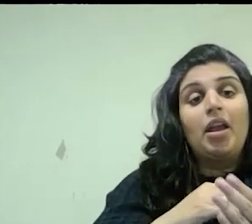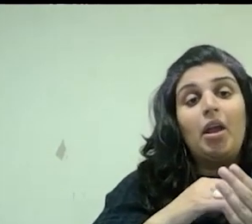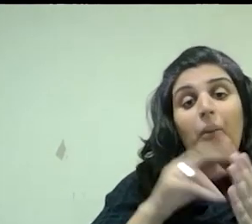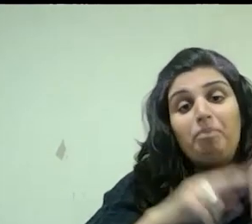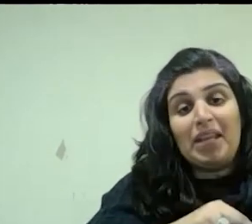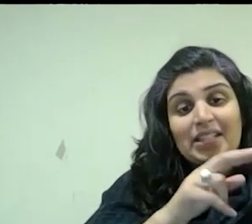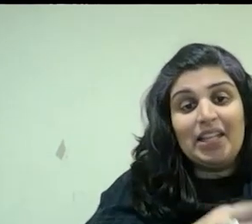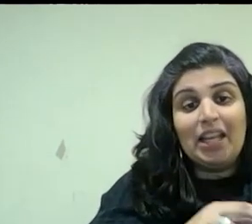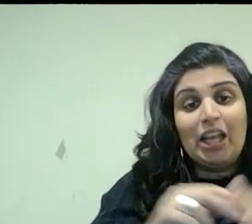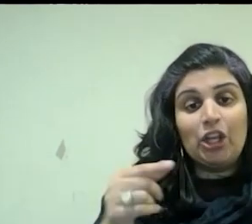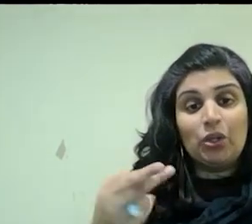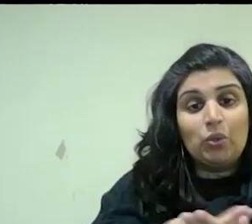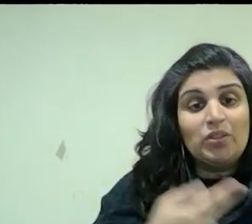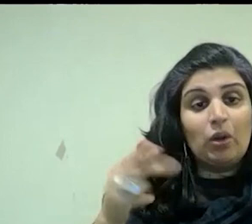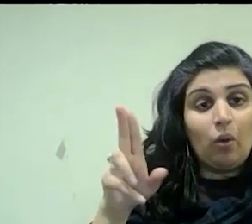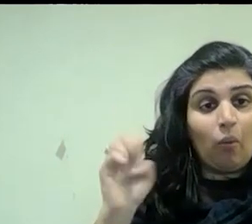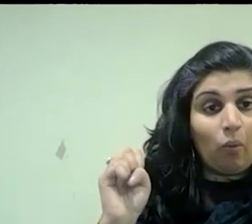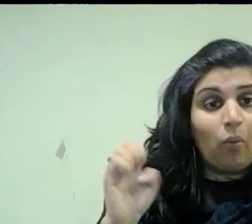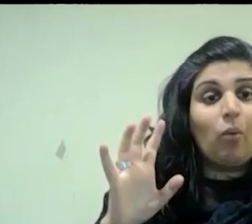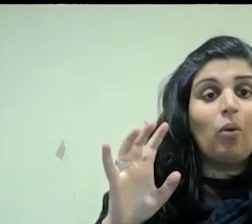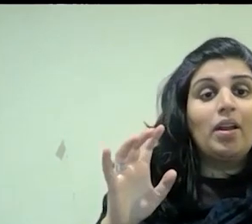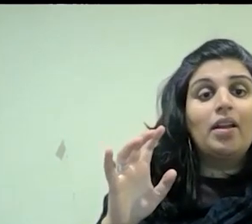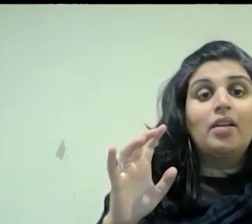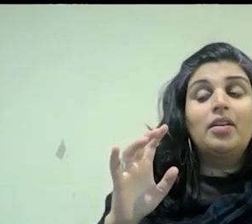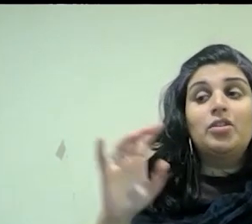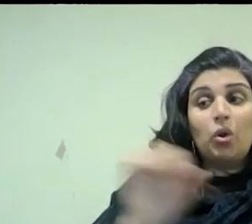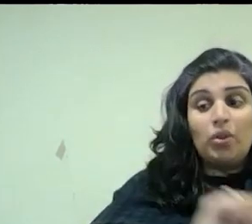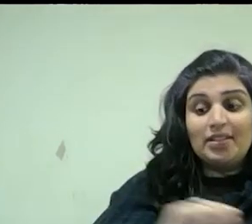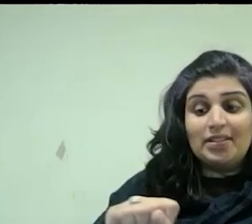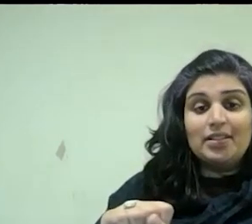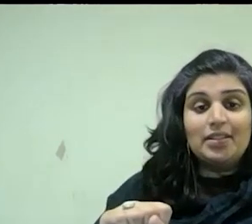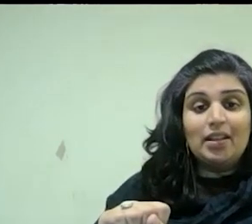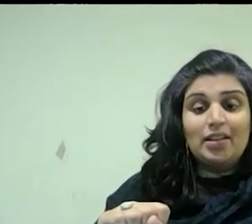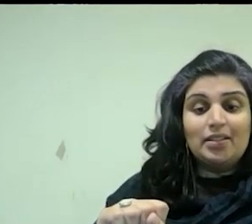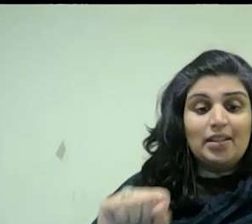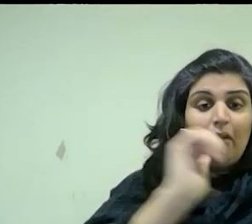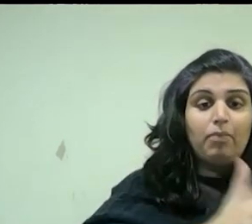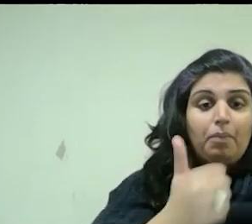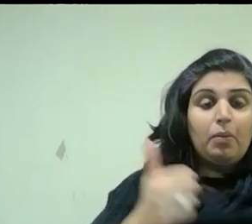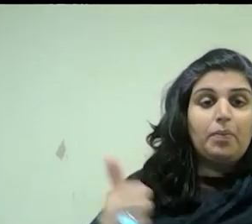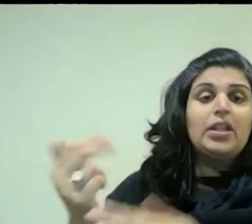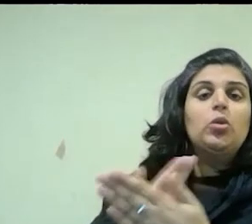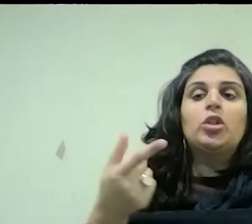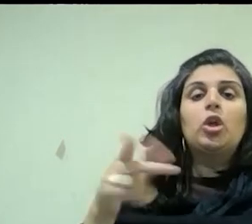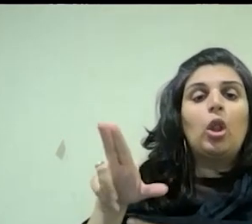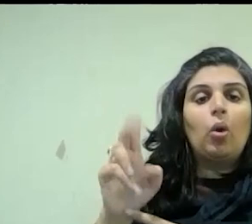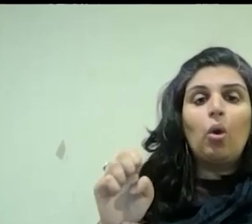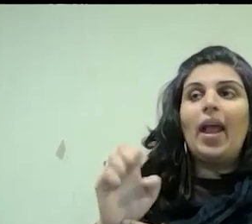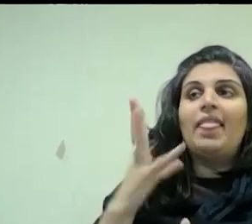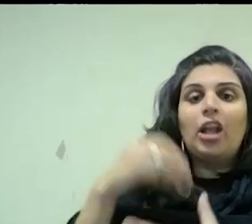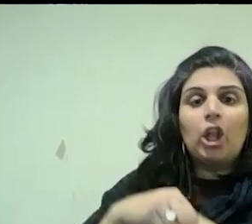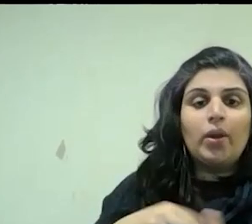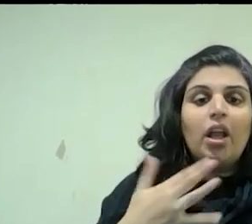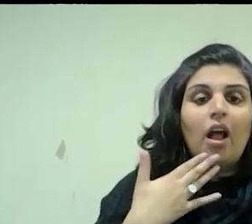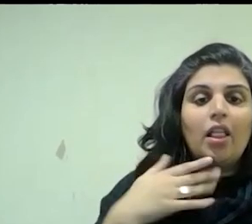designs, he used a glue size that he then mixed pigment into, powdered pigment, and he actually called it his